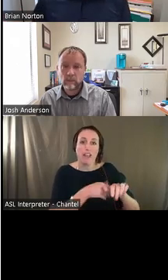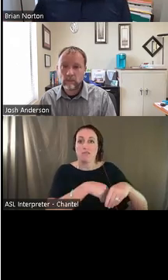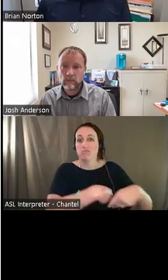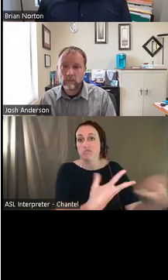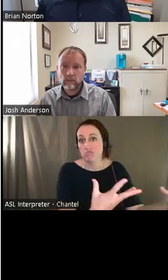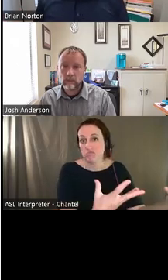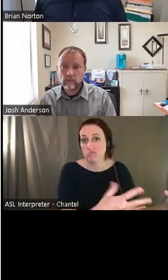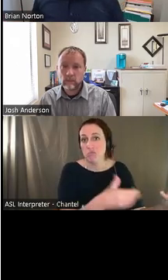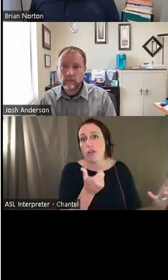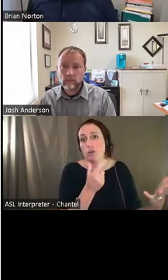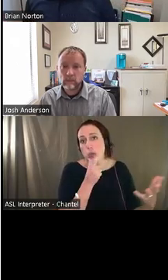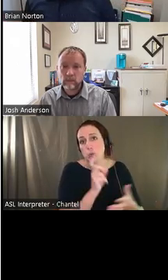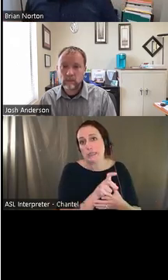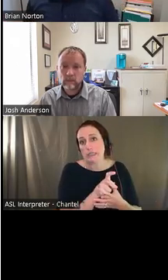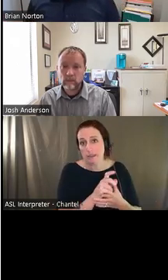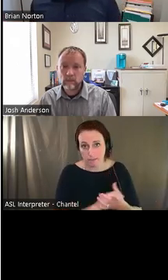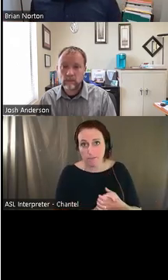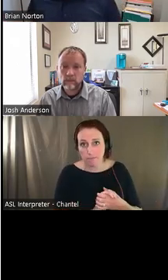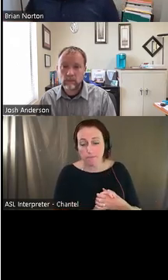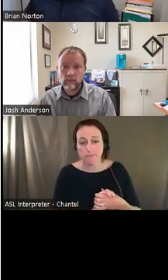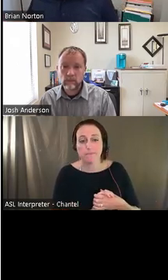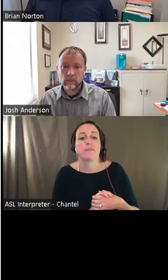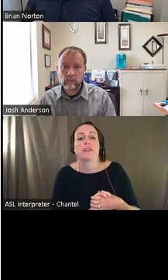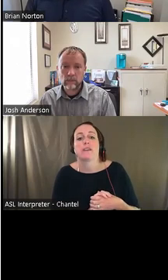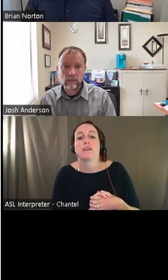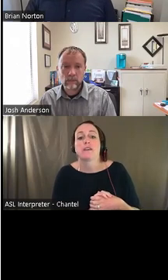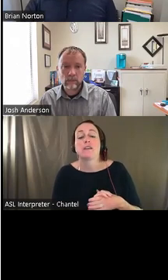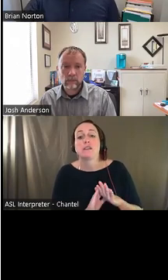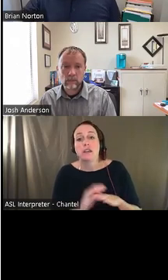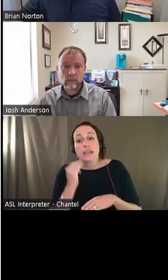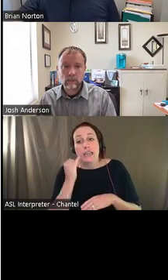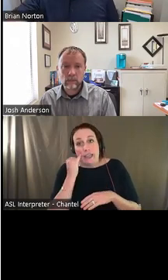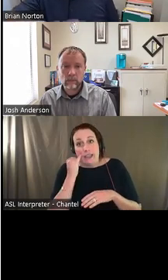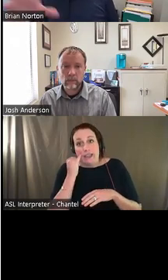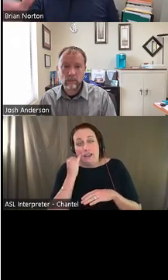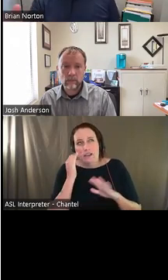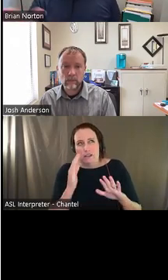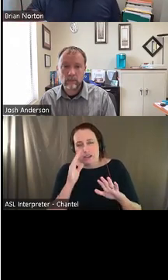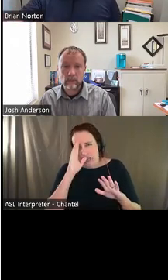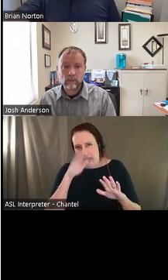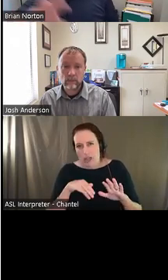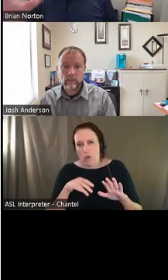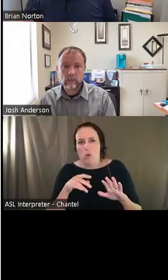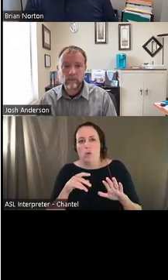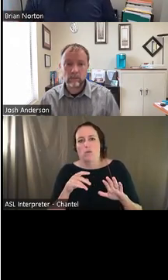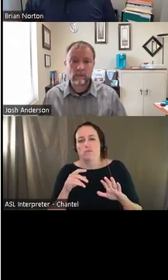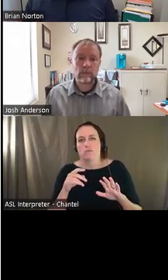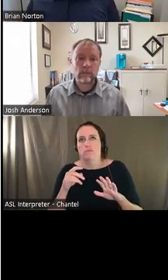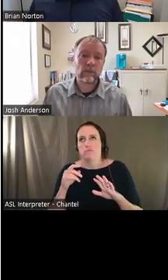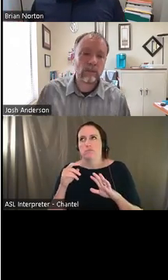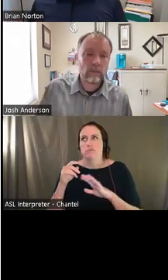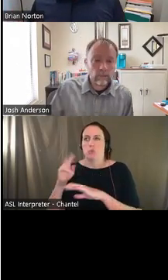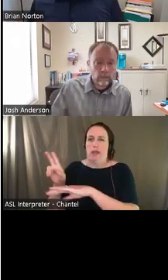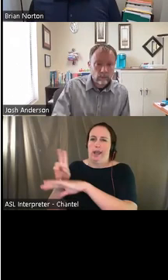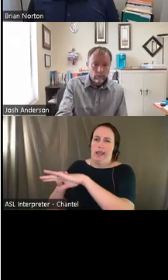need for that type of equipment. If you're, uh, I know this is kind of a more of a national, um, group